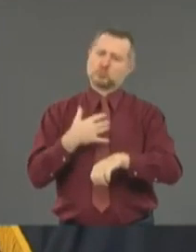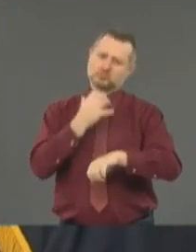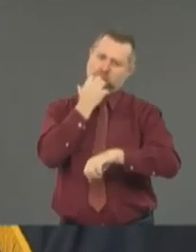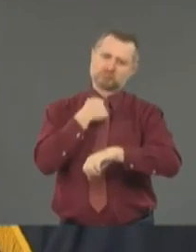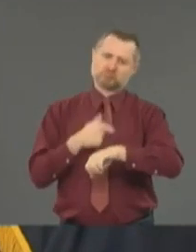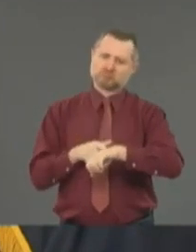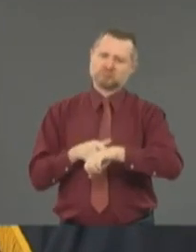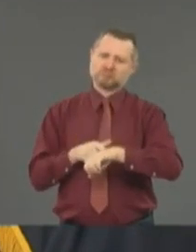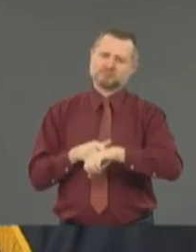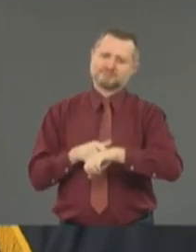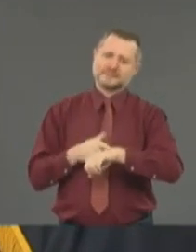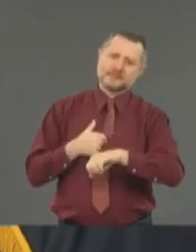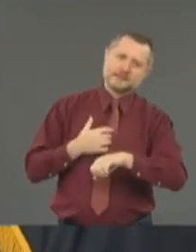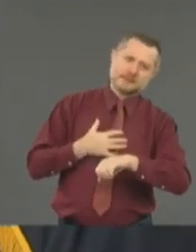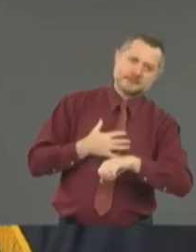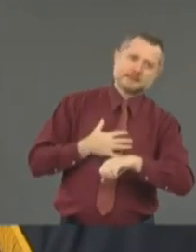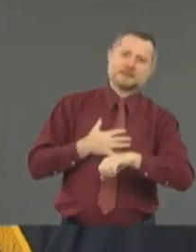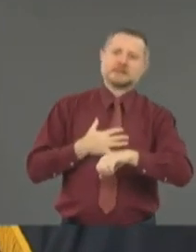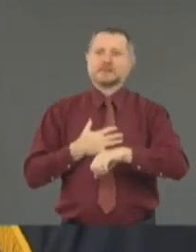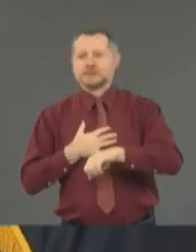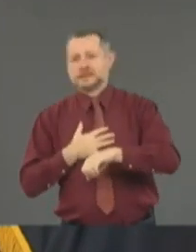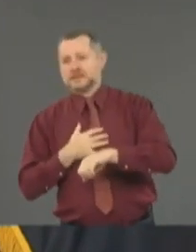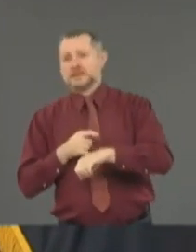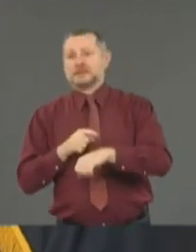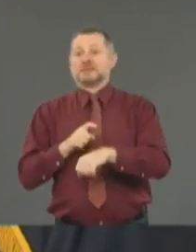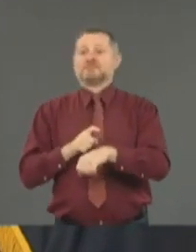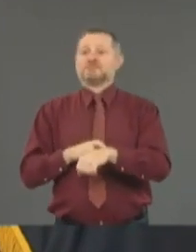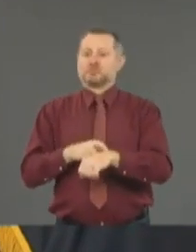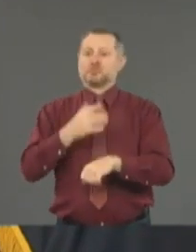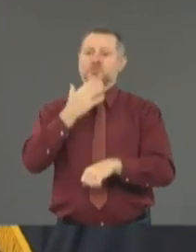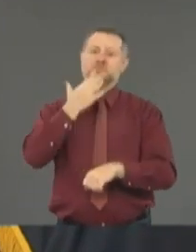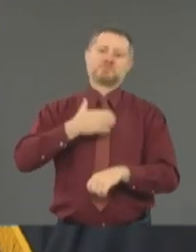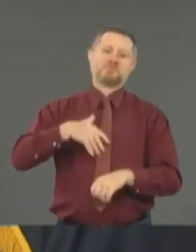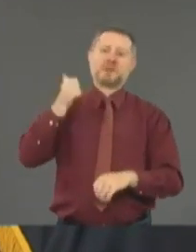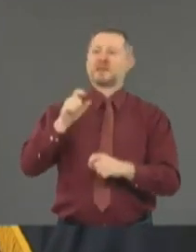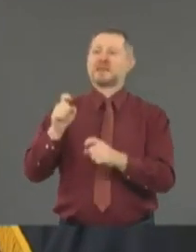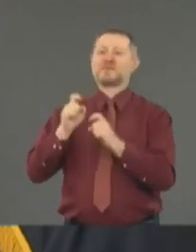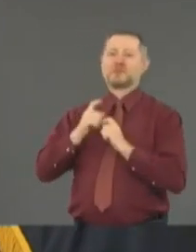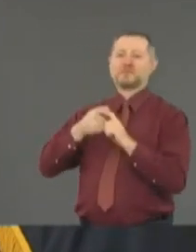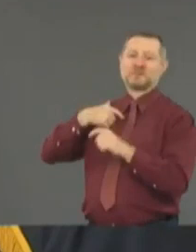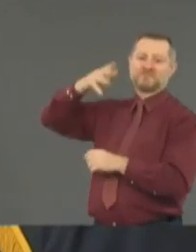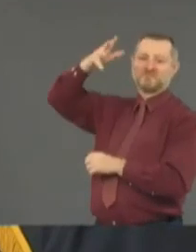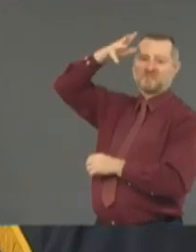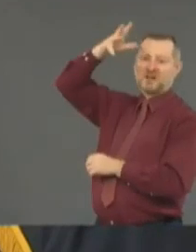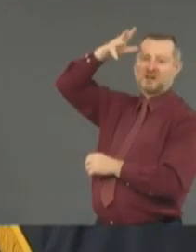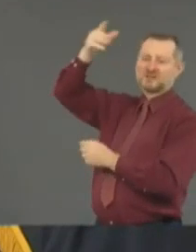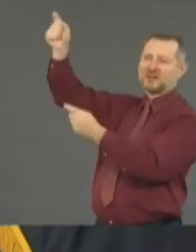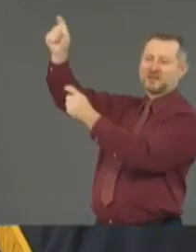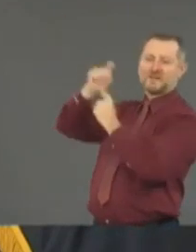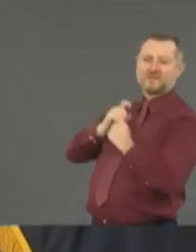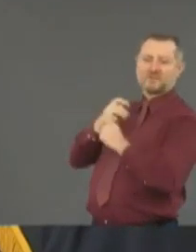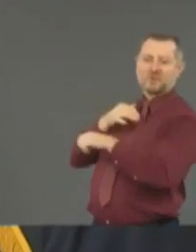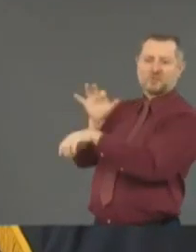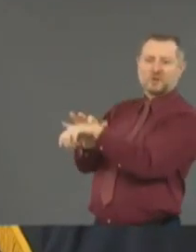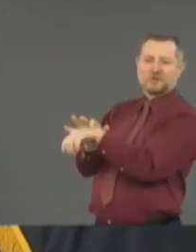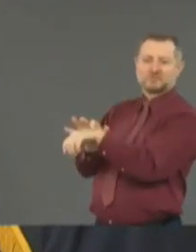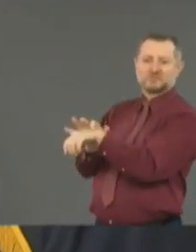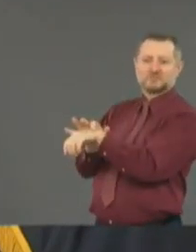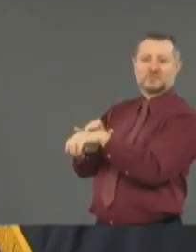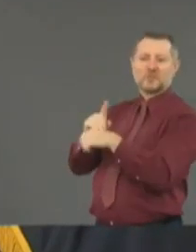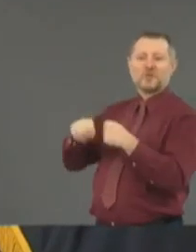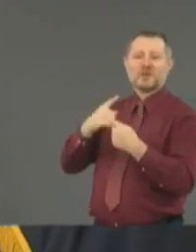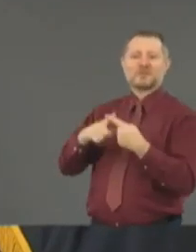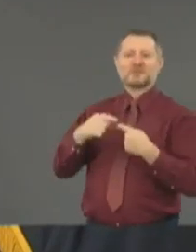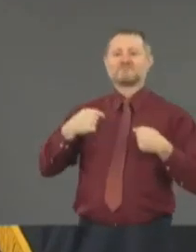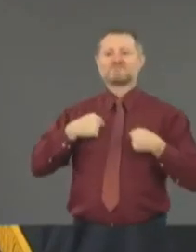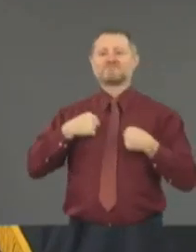It's the best thing I have that my father gave me. My father gave me the watch when I was elected attorney general,